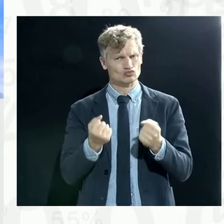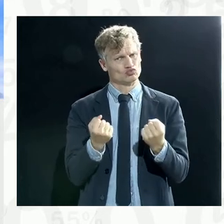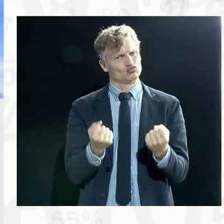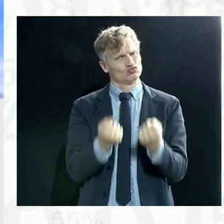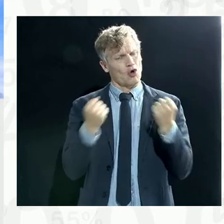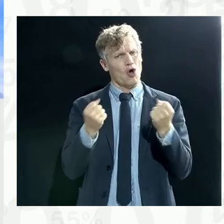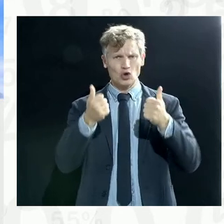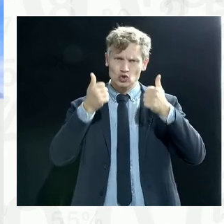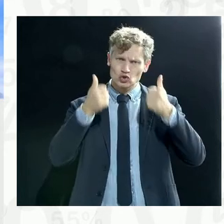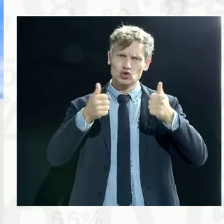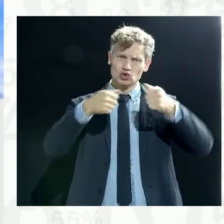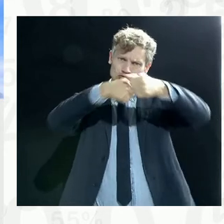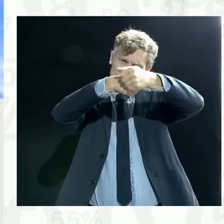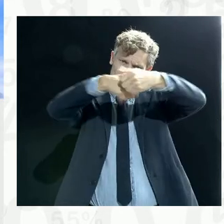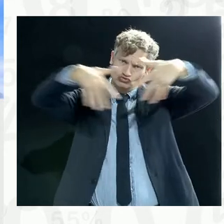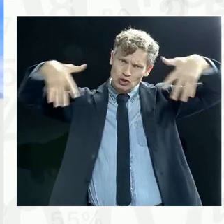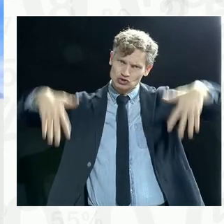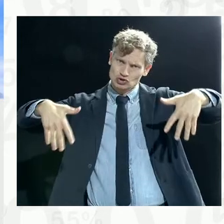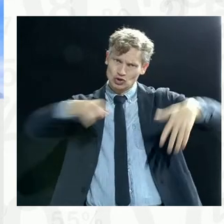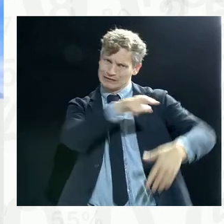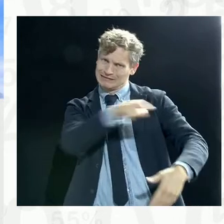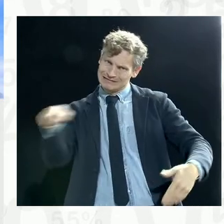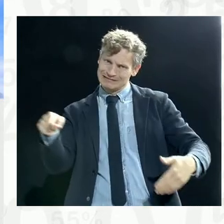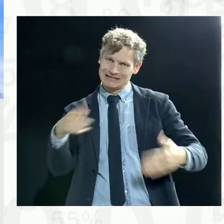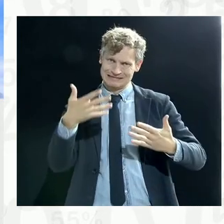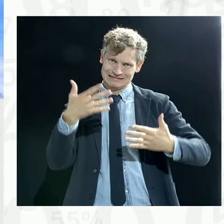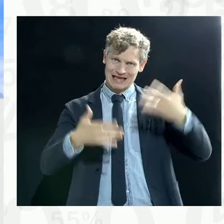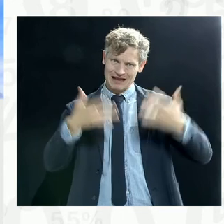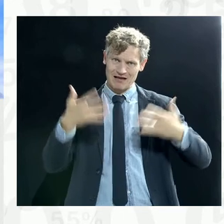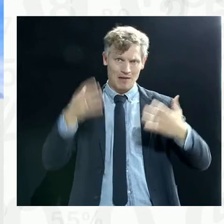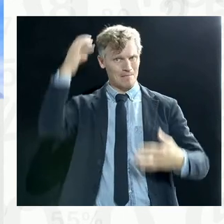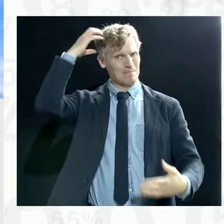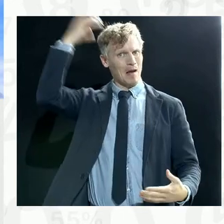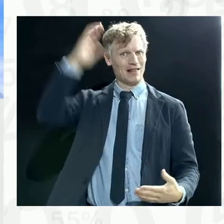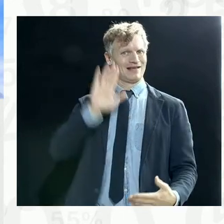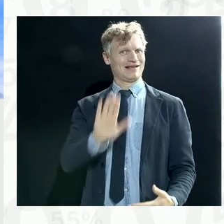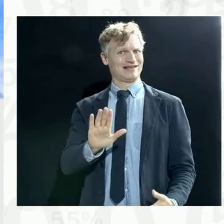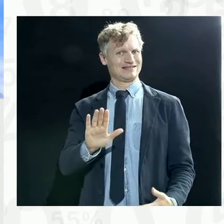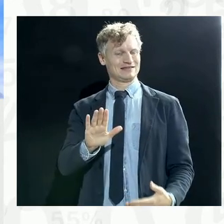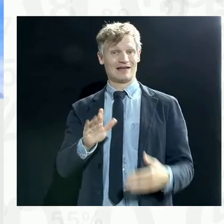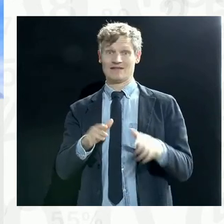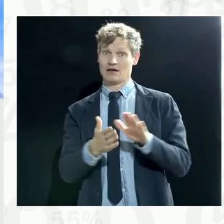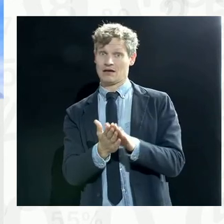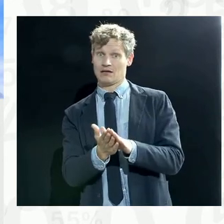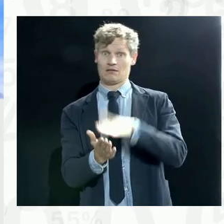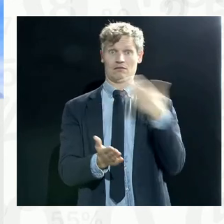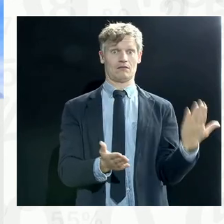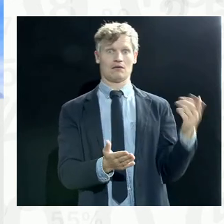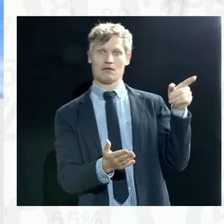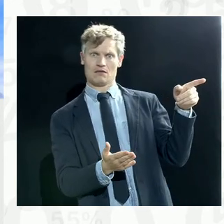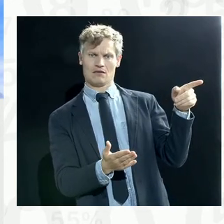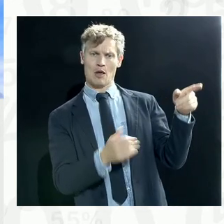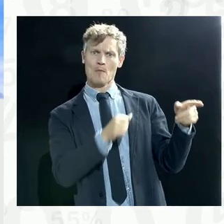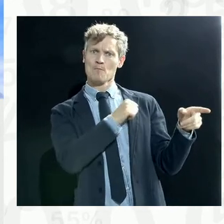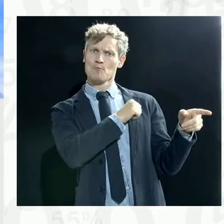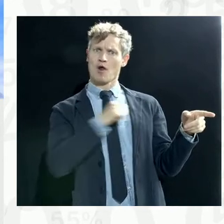because the alternative is the private sector, and that is unambiguously not to be trusted. So what we